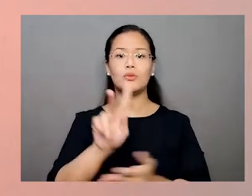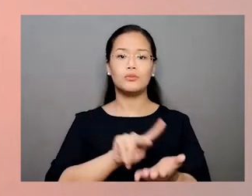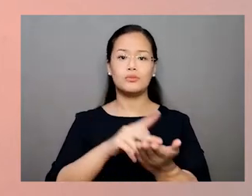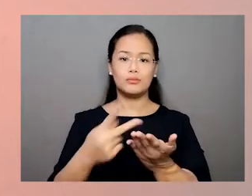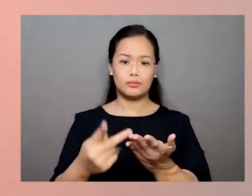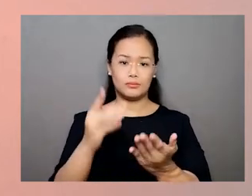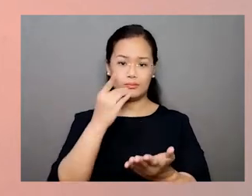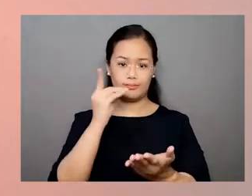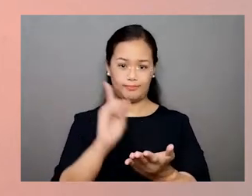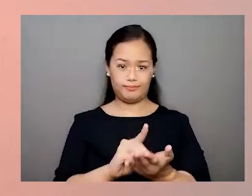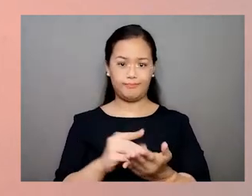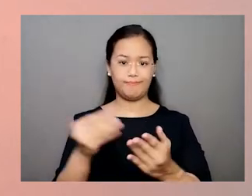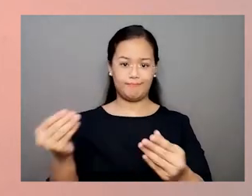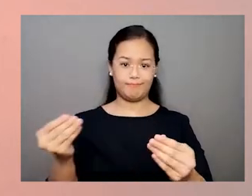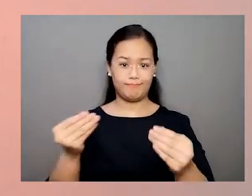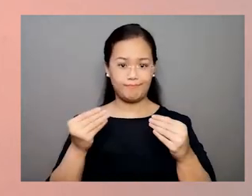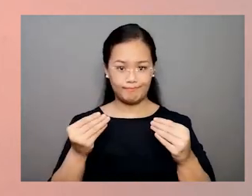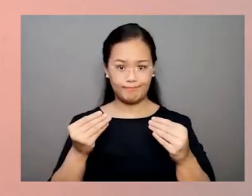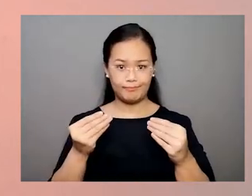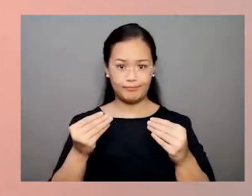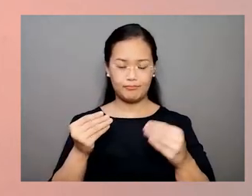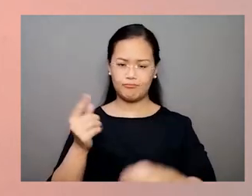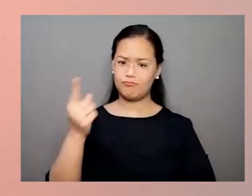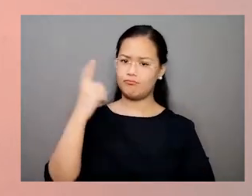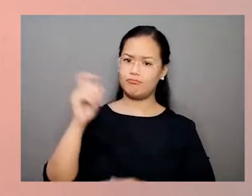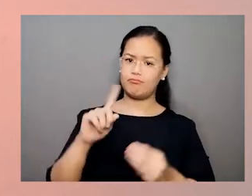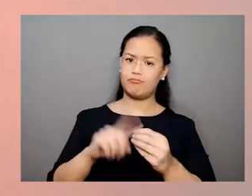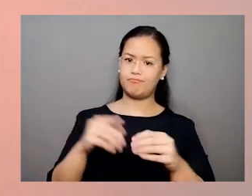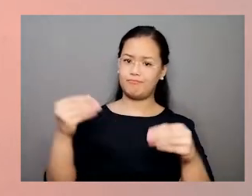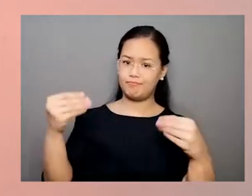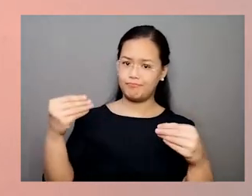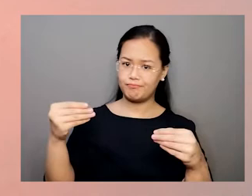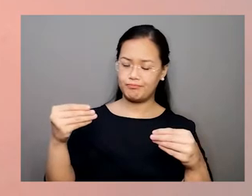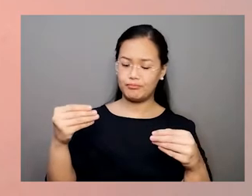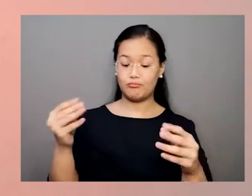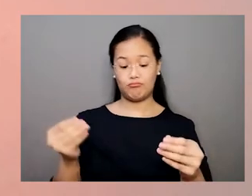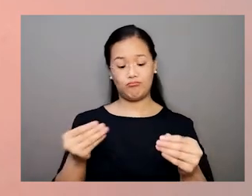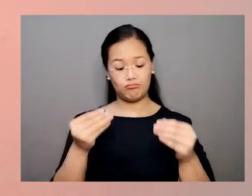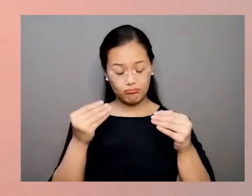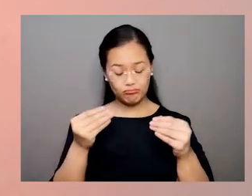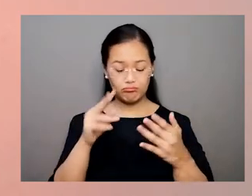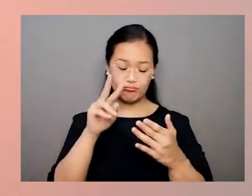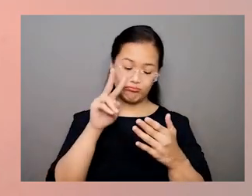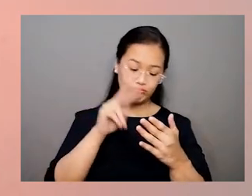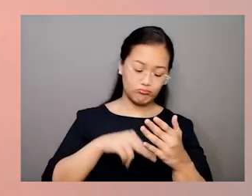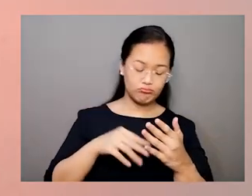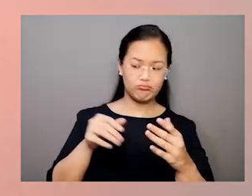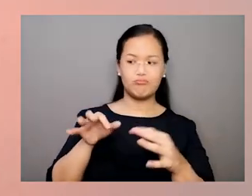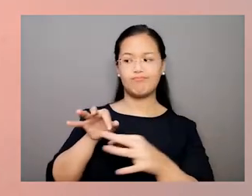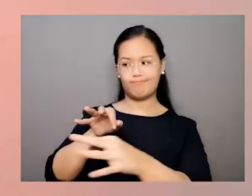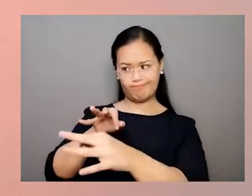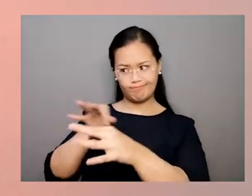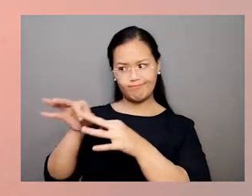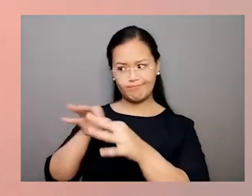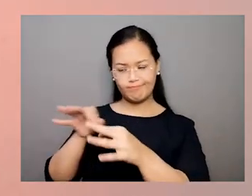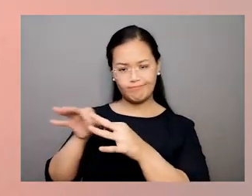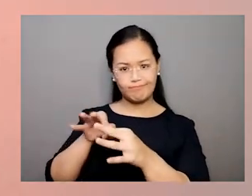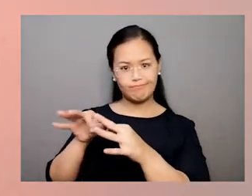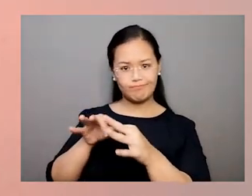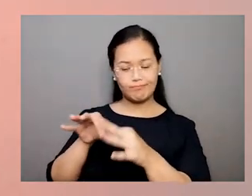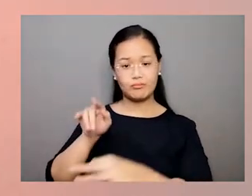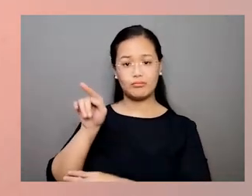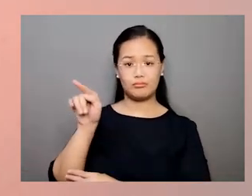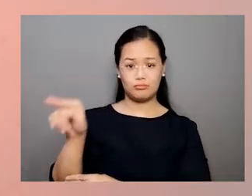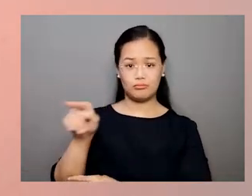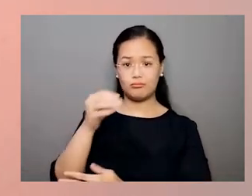a one-page document. He was asking me about it. I looked at the document, and I explained to him